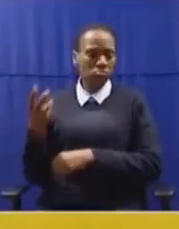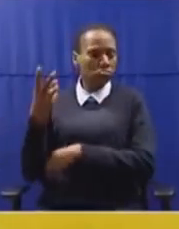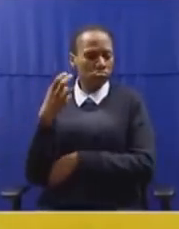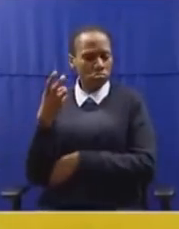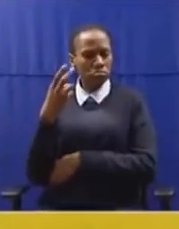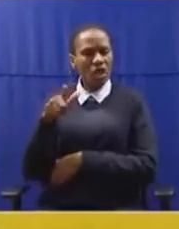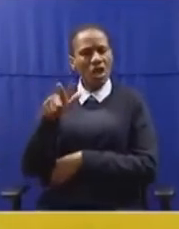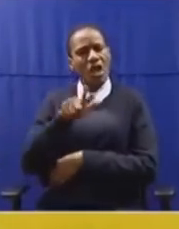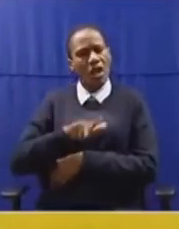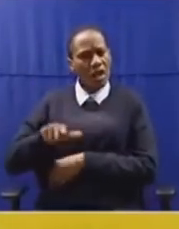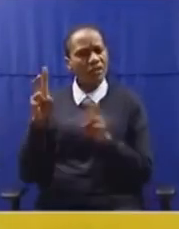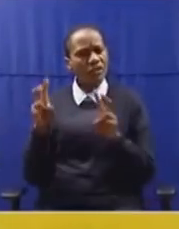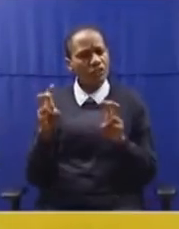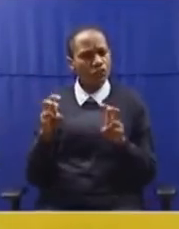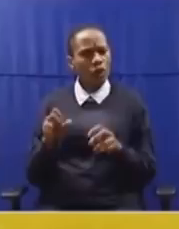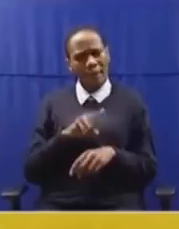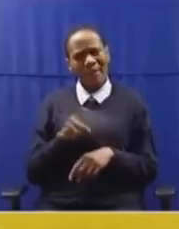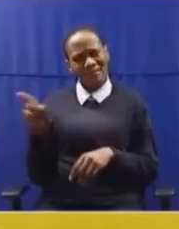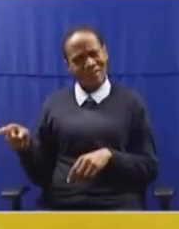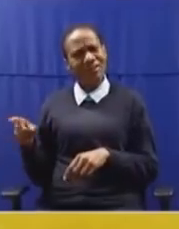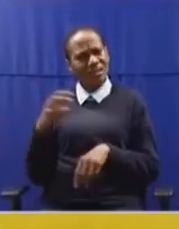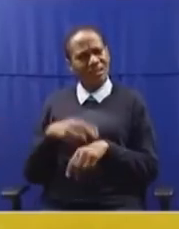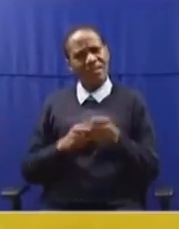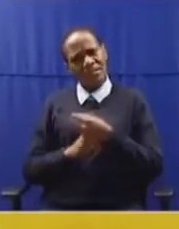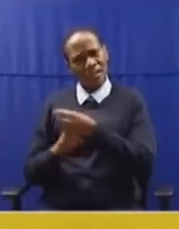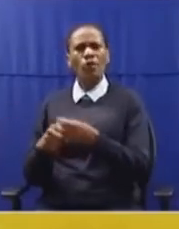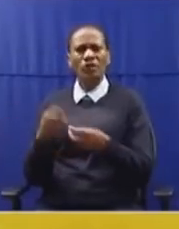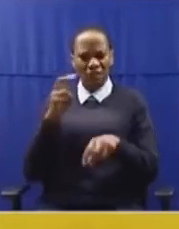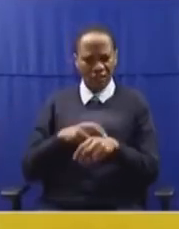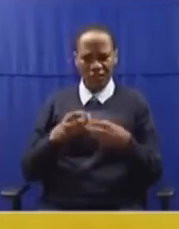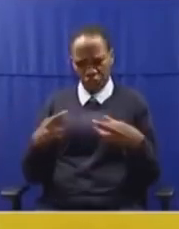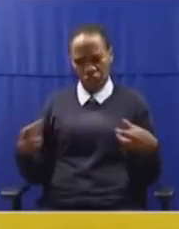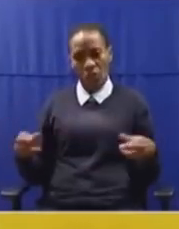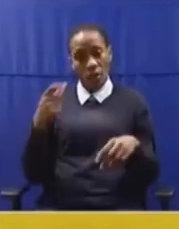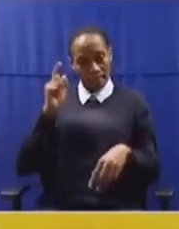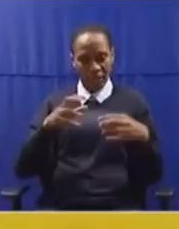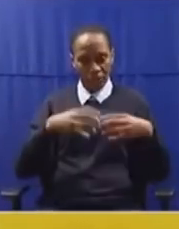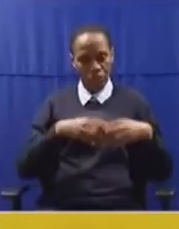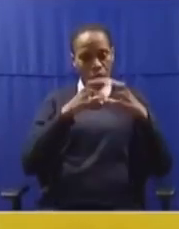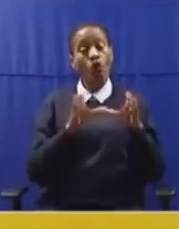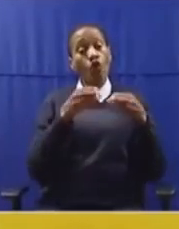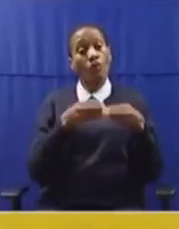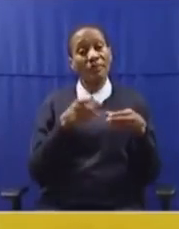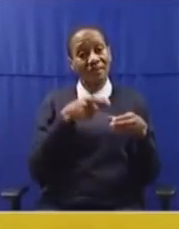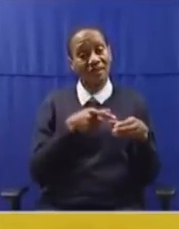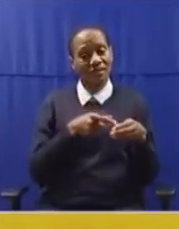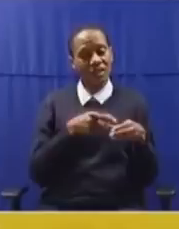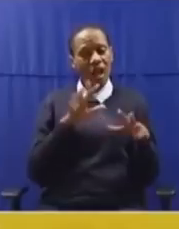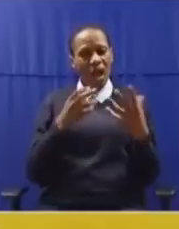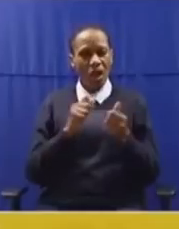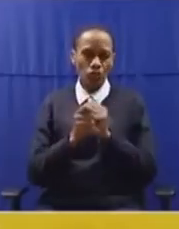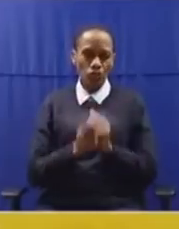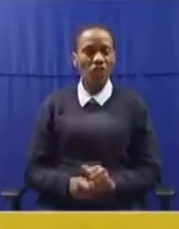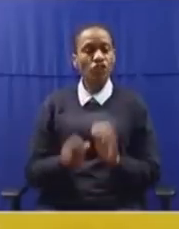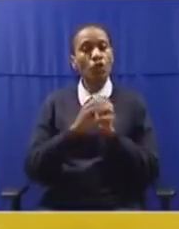-related matters without necessary support or resources. We must set up the ADO Committee to start working on the modalities of amendment of Section 25